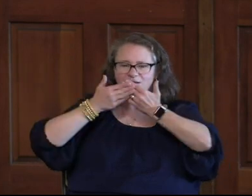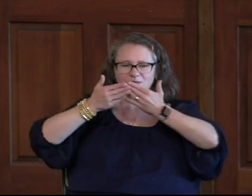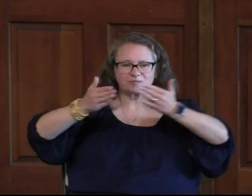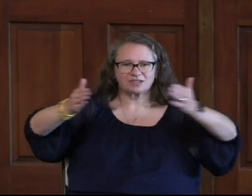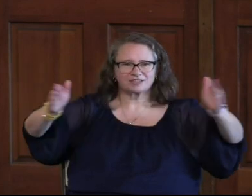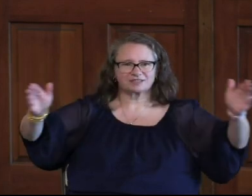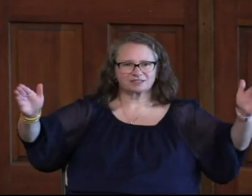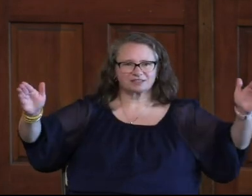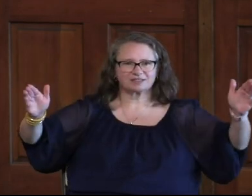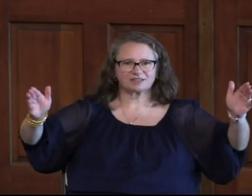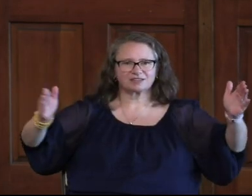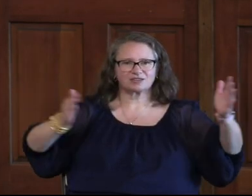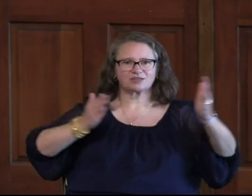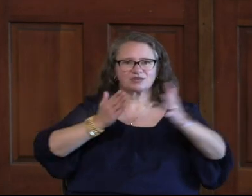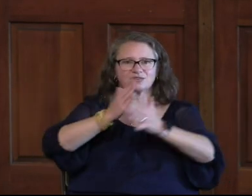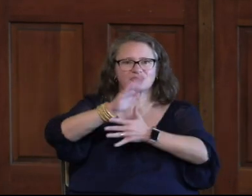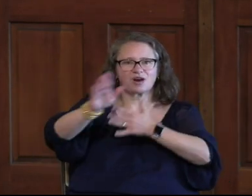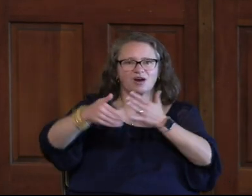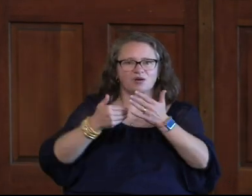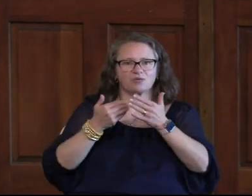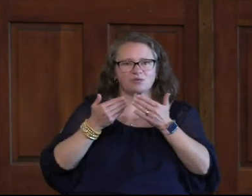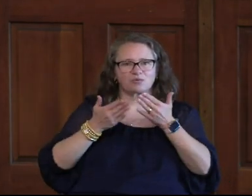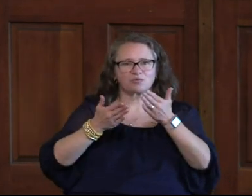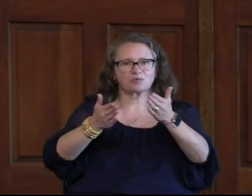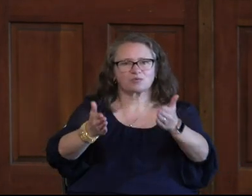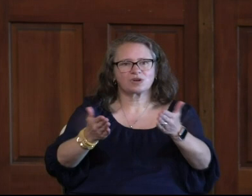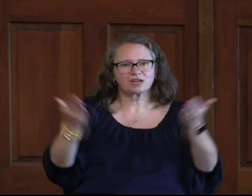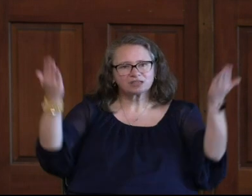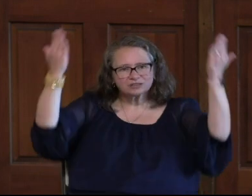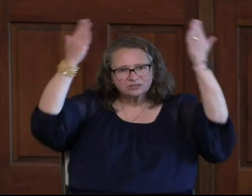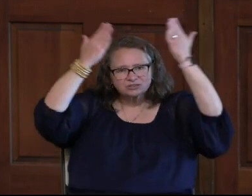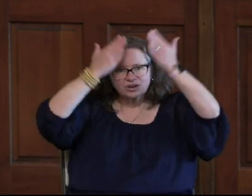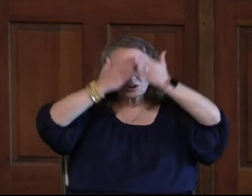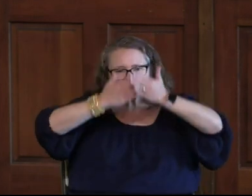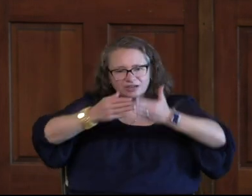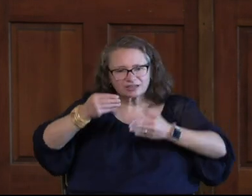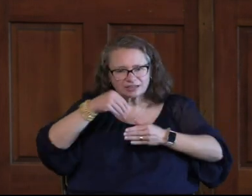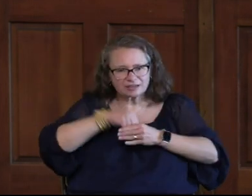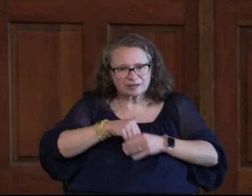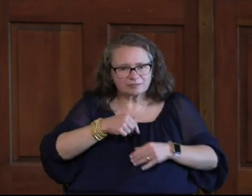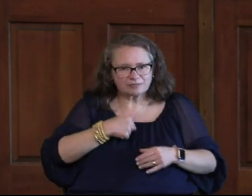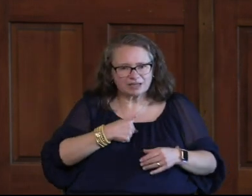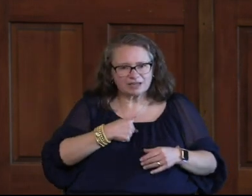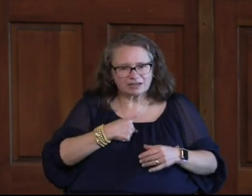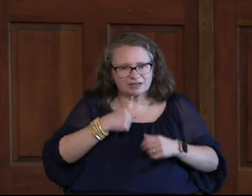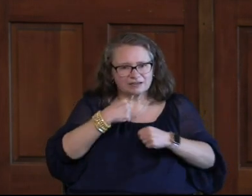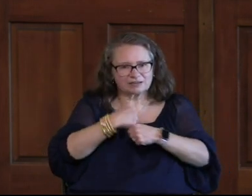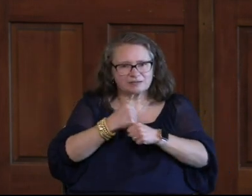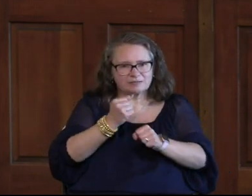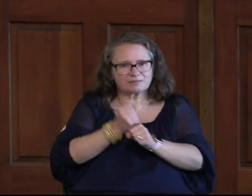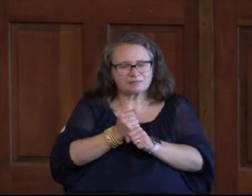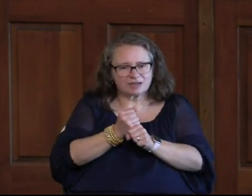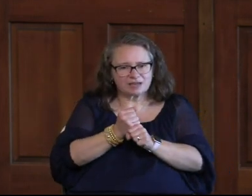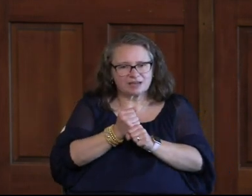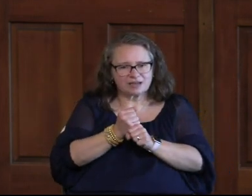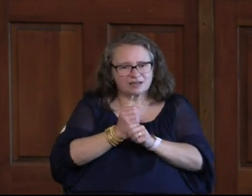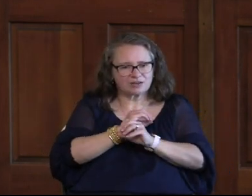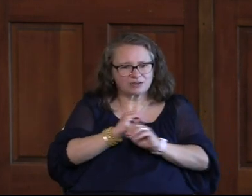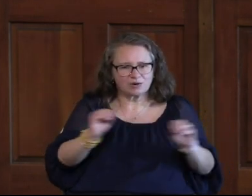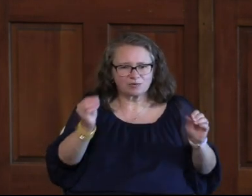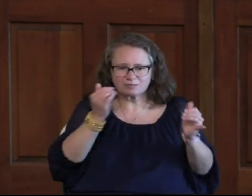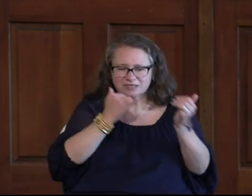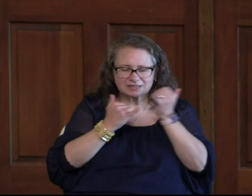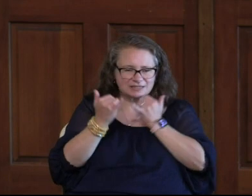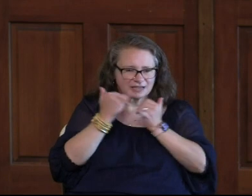Through All The Way Though Dark To Me He Make Not One Mistake